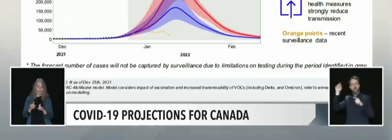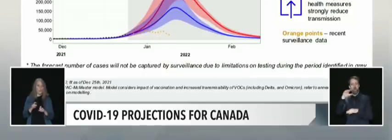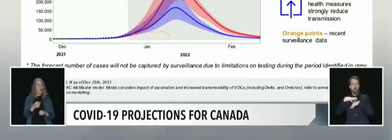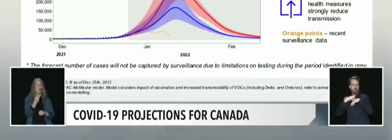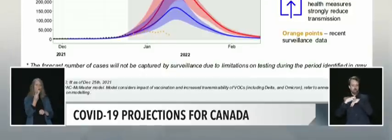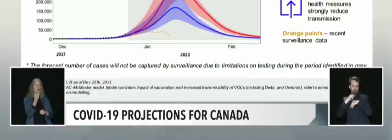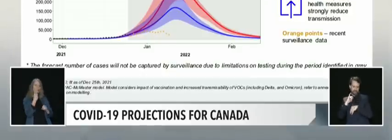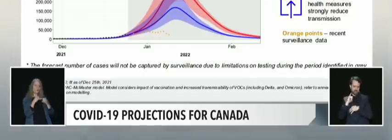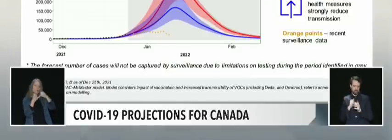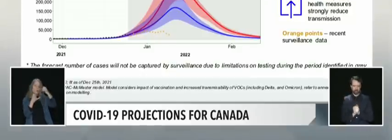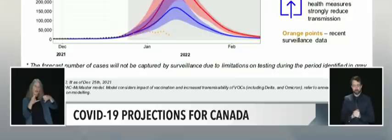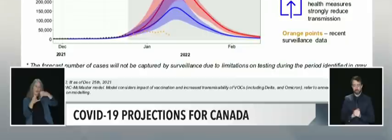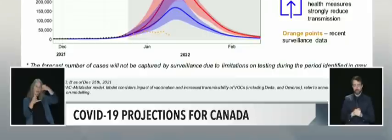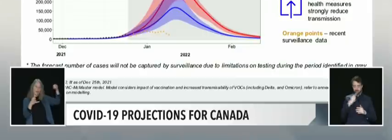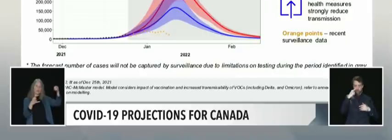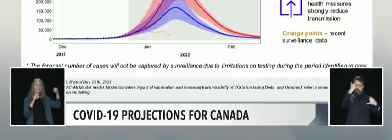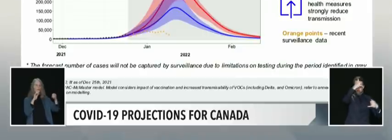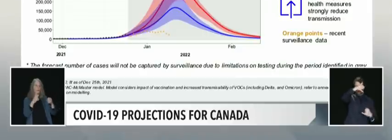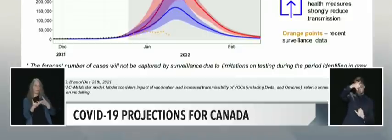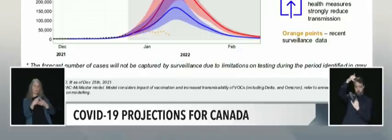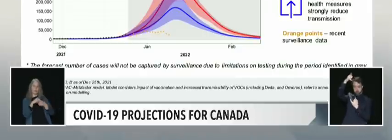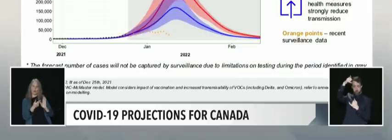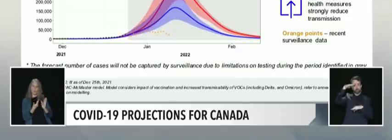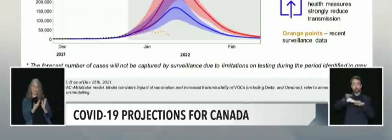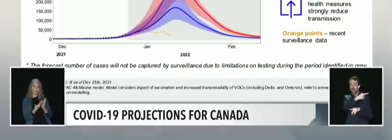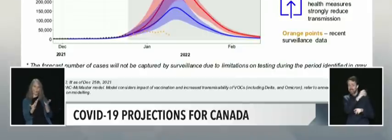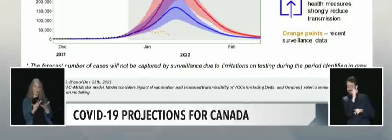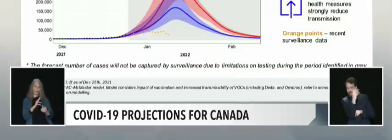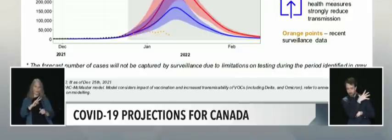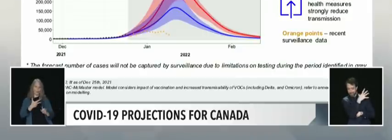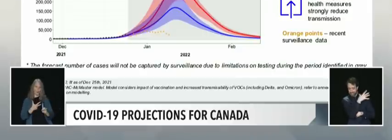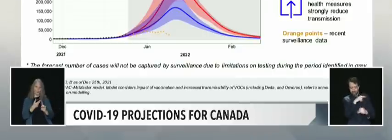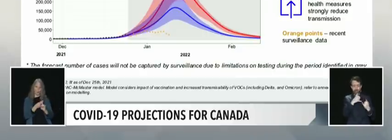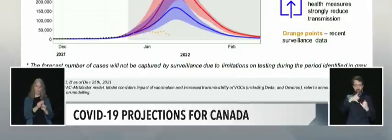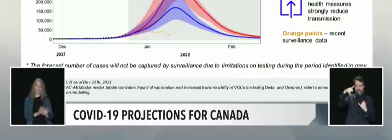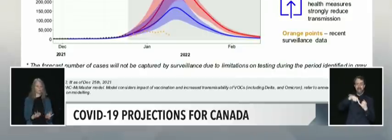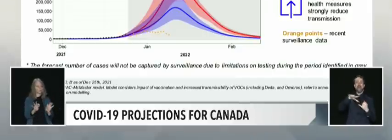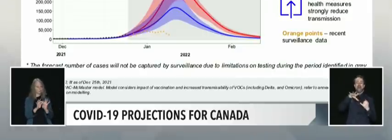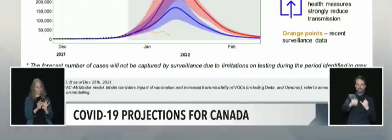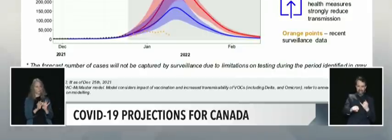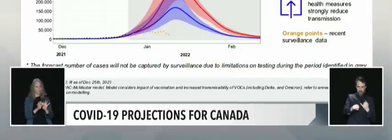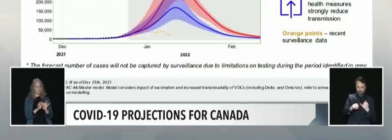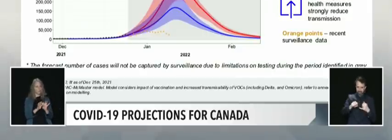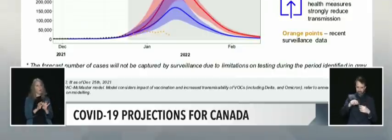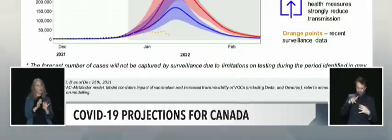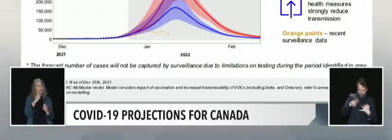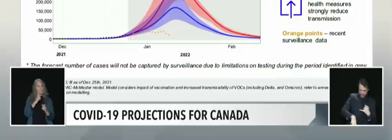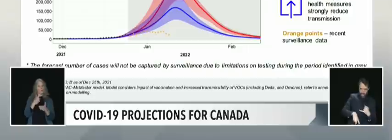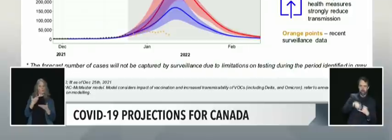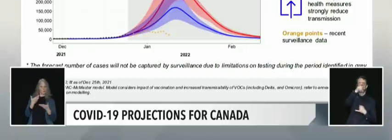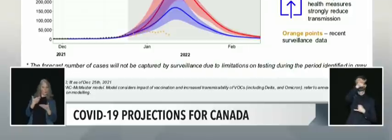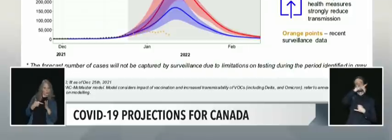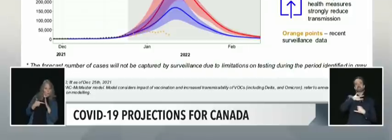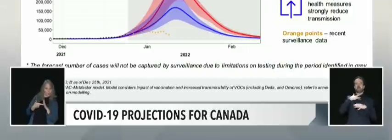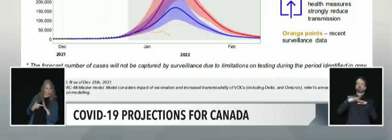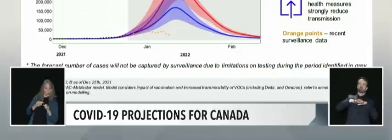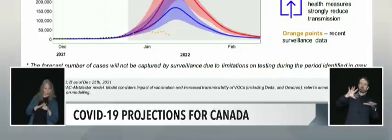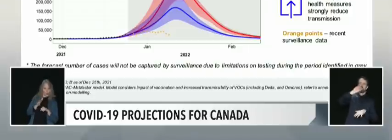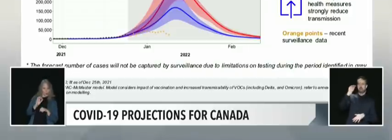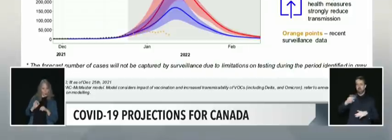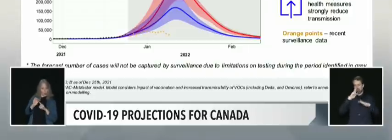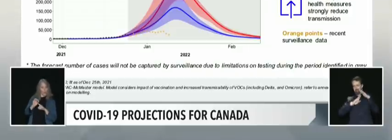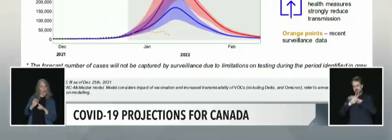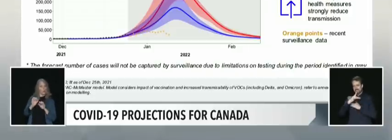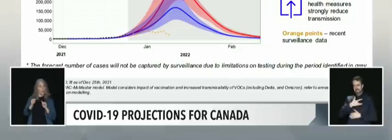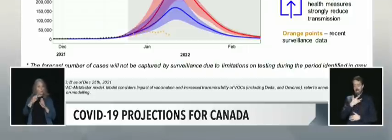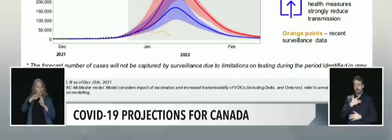both of which incorporate the impact of booster doses, suggests that the Omicron variant could cause a large wave that may